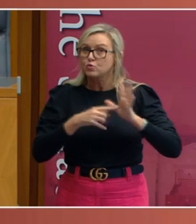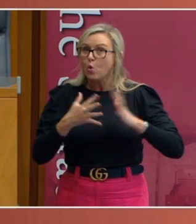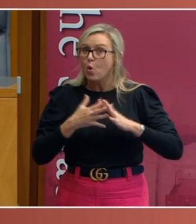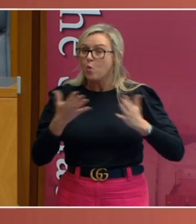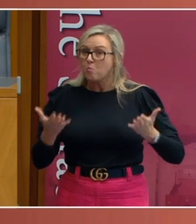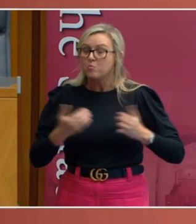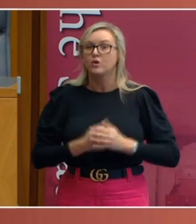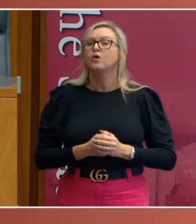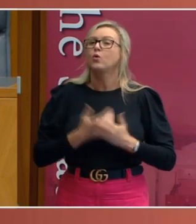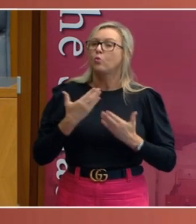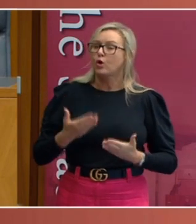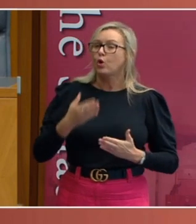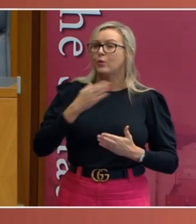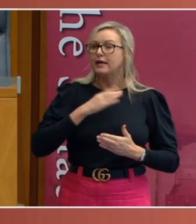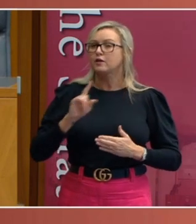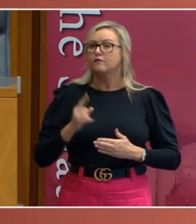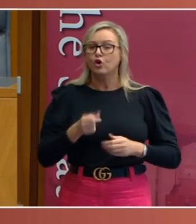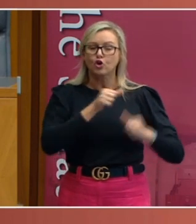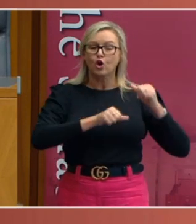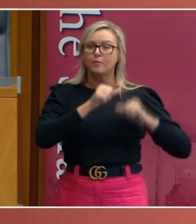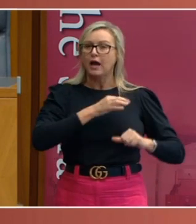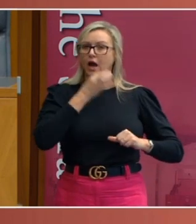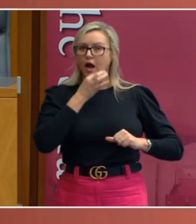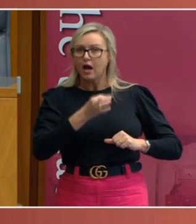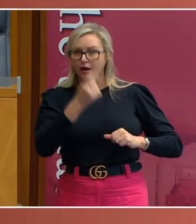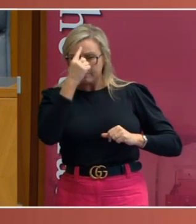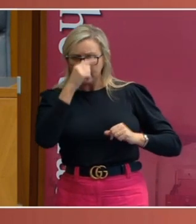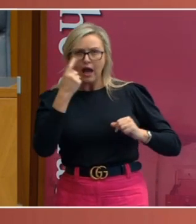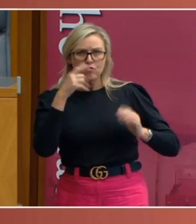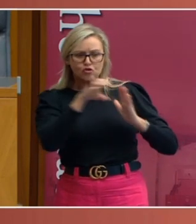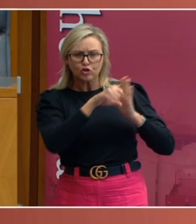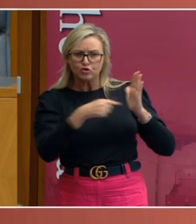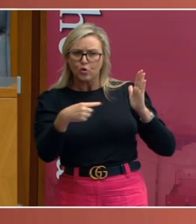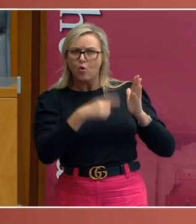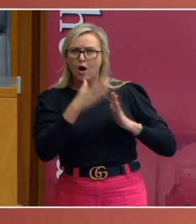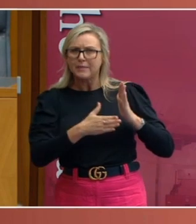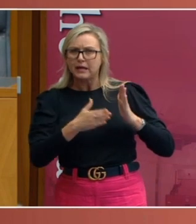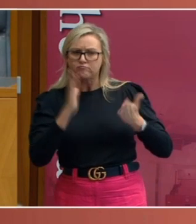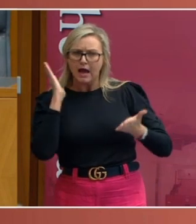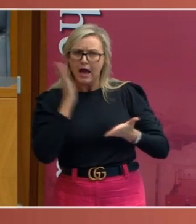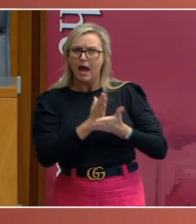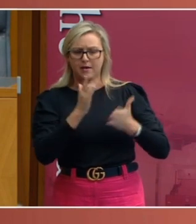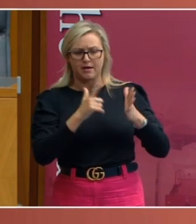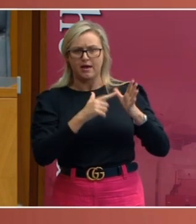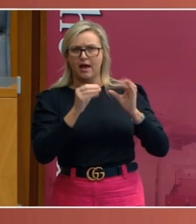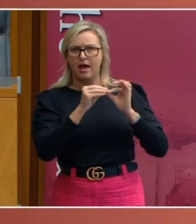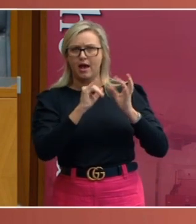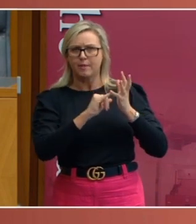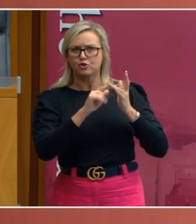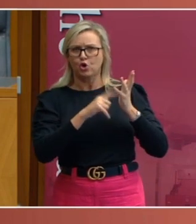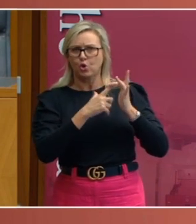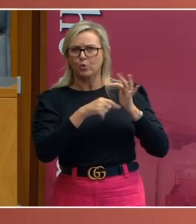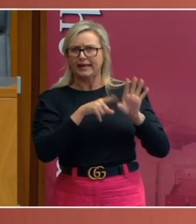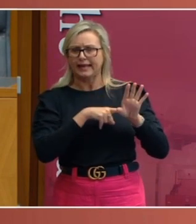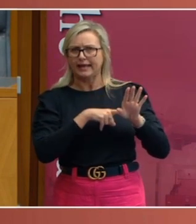involves confronting the question about what is meant in the Constitution by the words, absolutely free. Can any